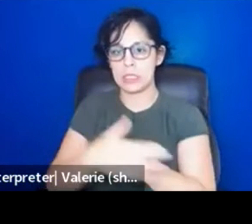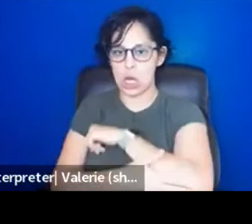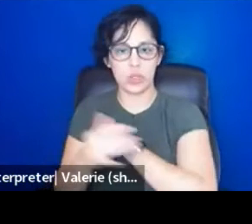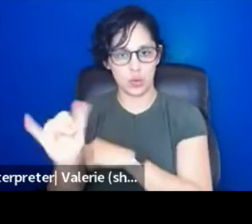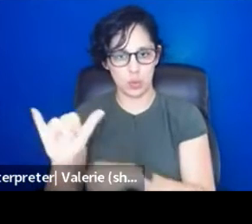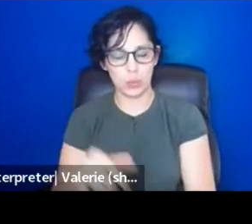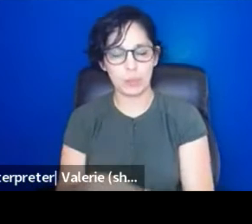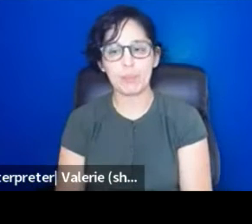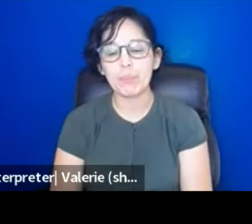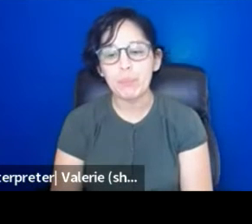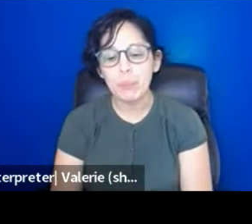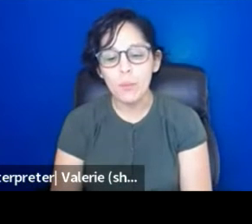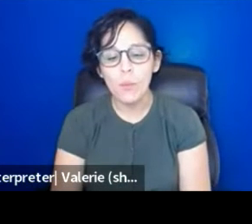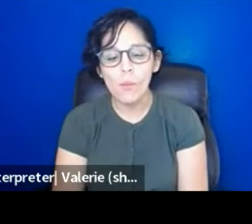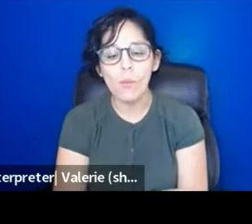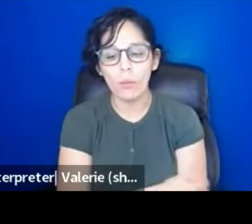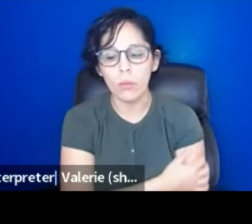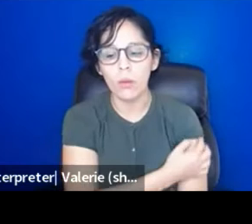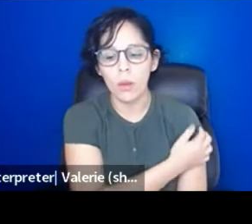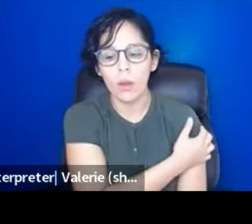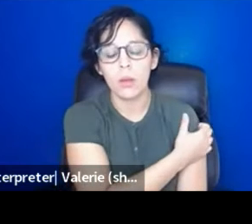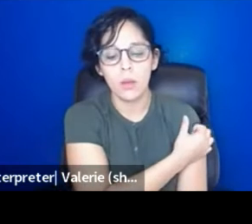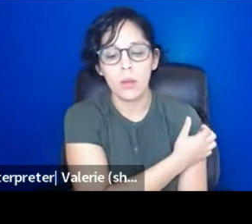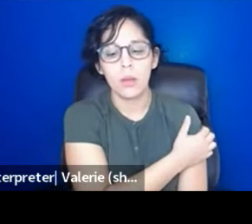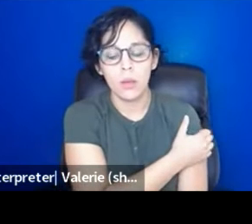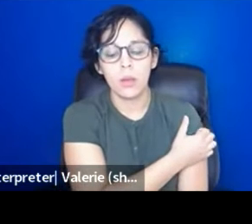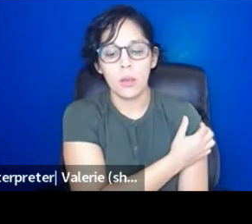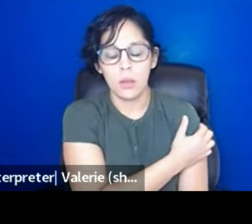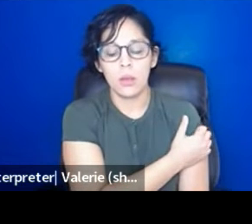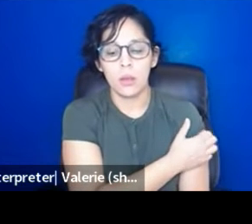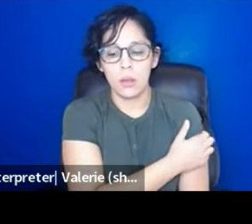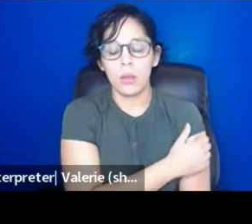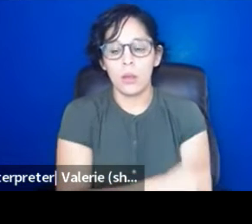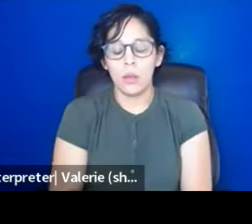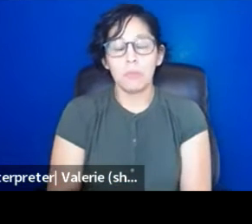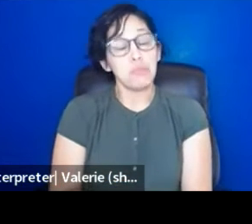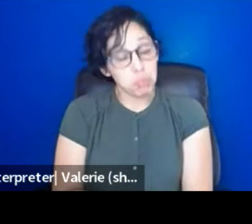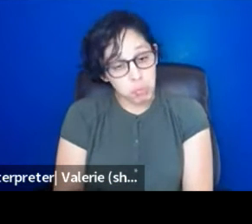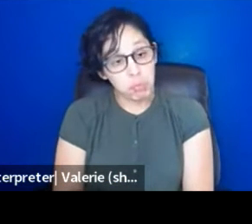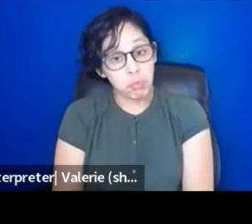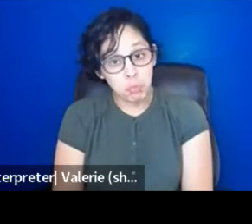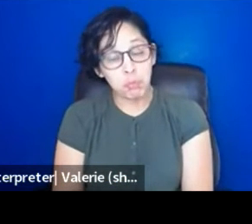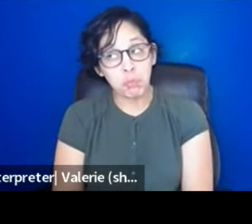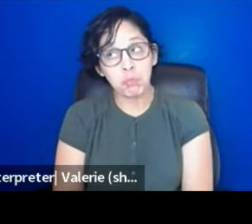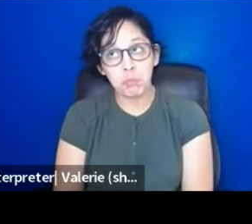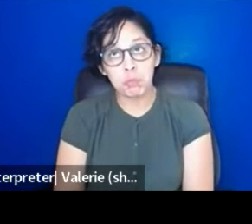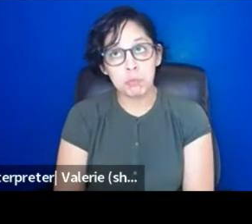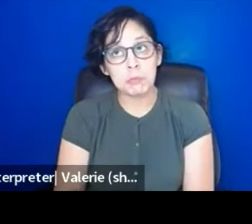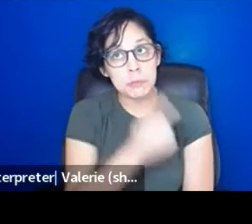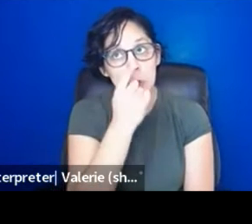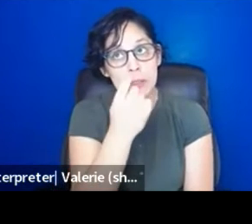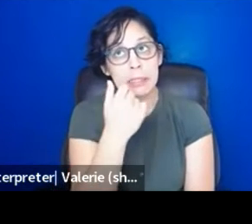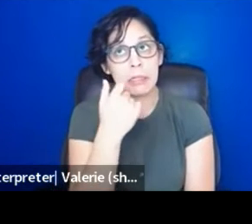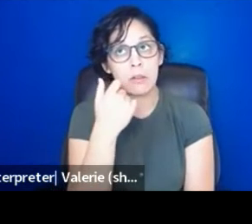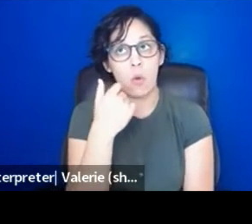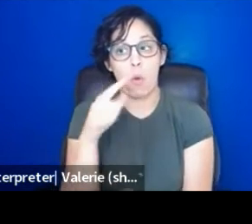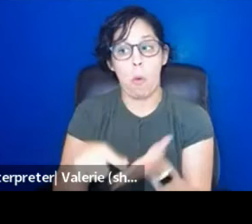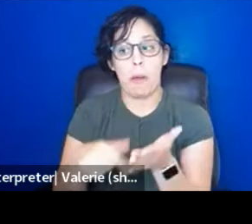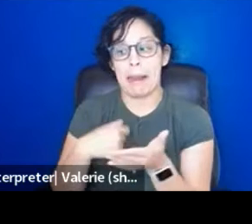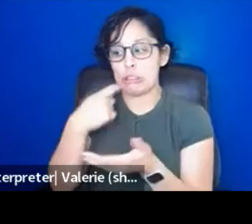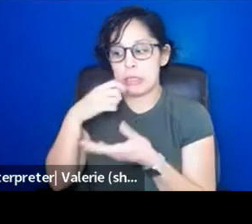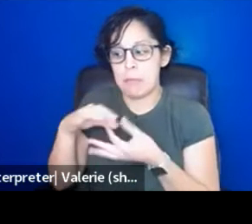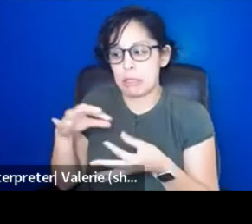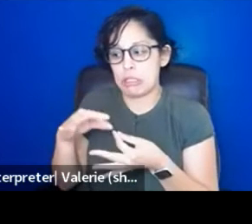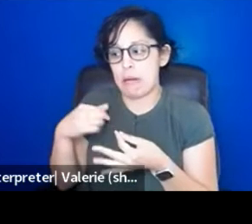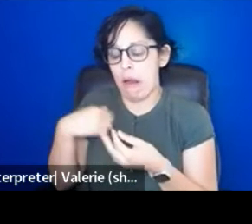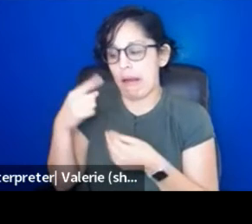uh, I, my, it's funny. I just thought about like what I just said, you know, I think that, I think it